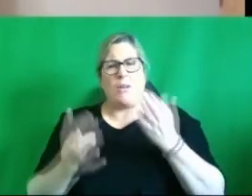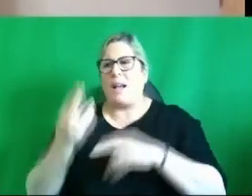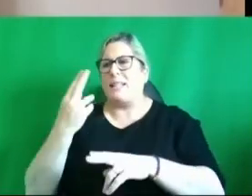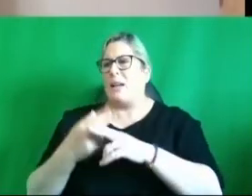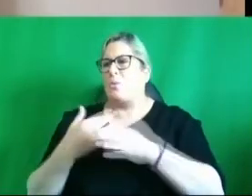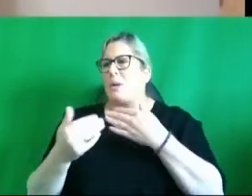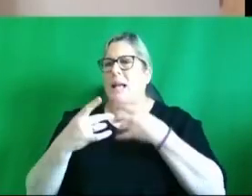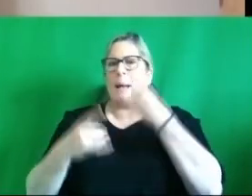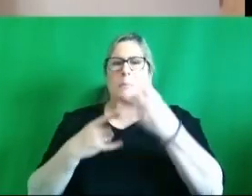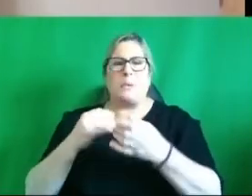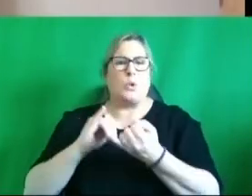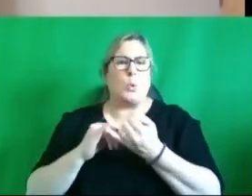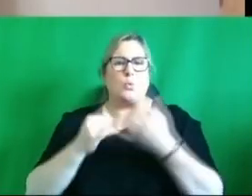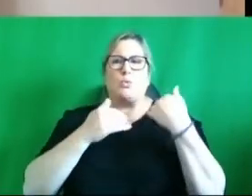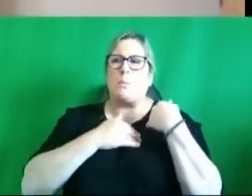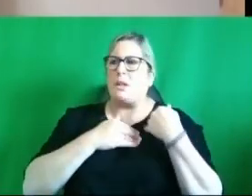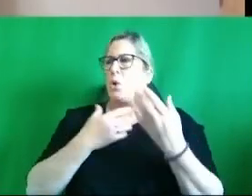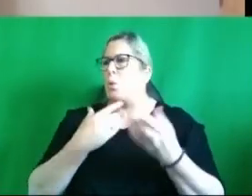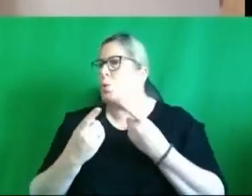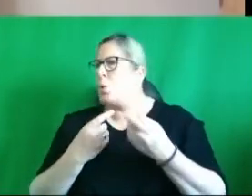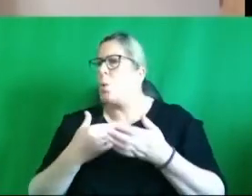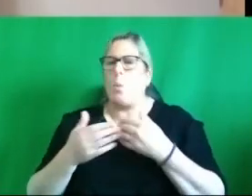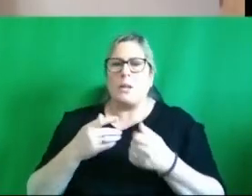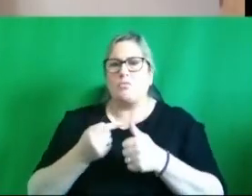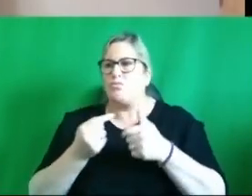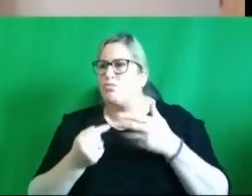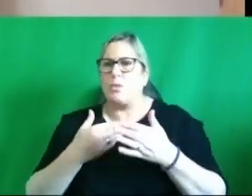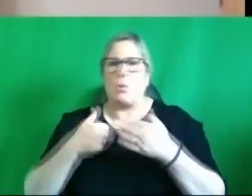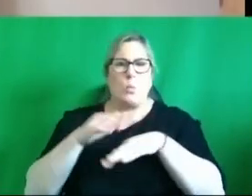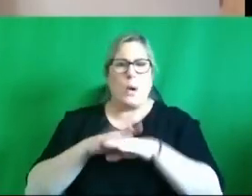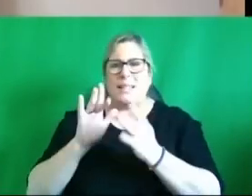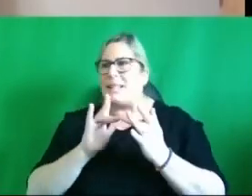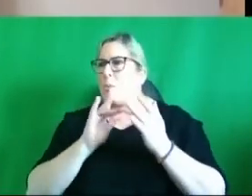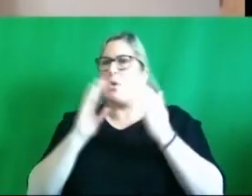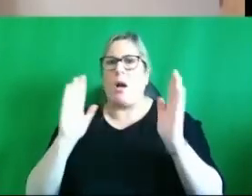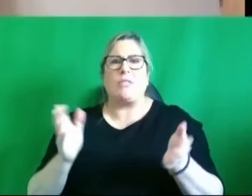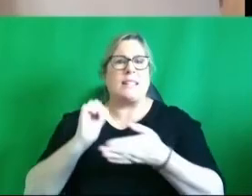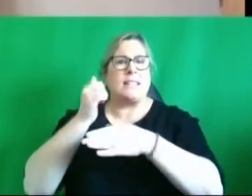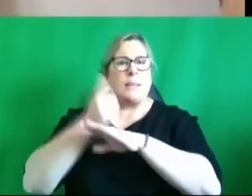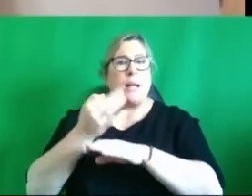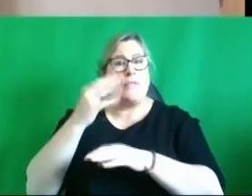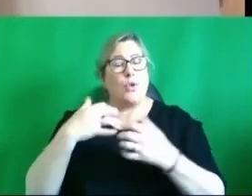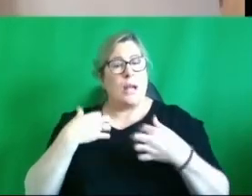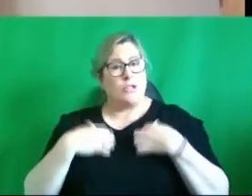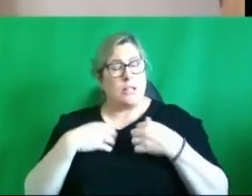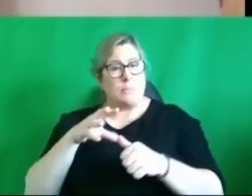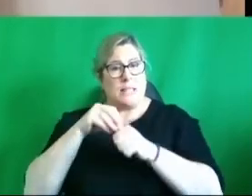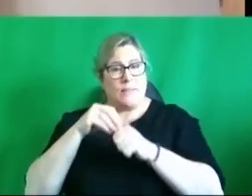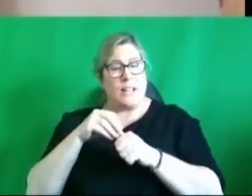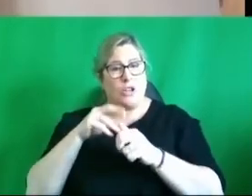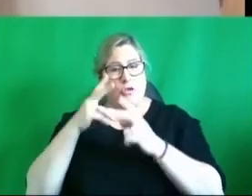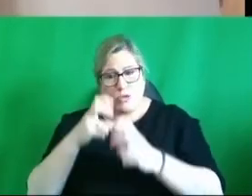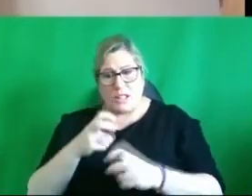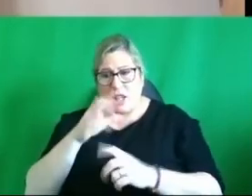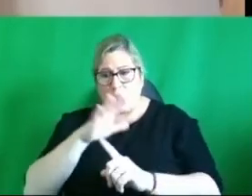who's doing what where are the networks that already have been established if you're interested in the particular research area how